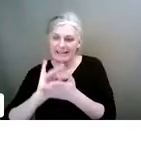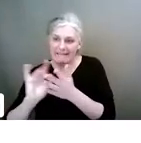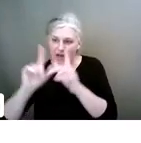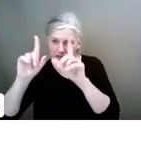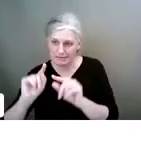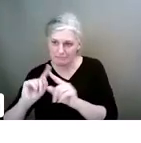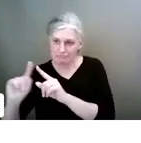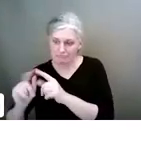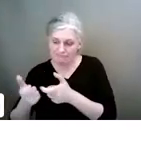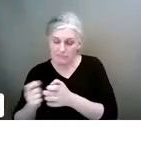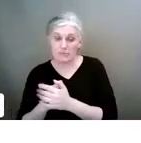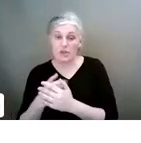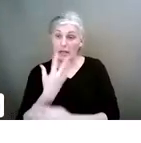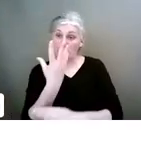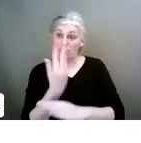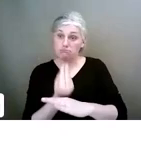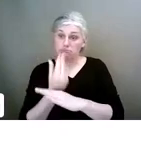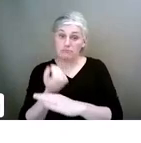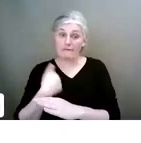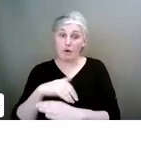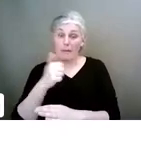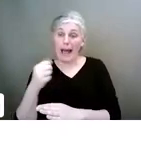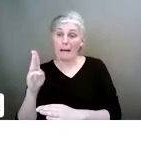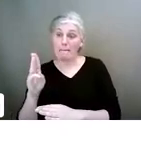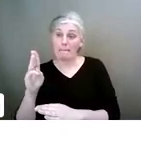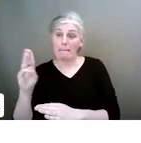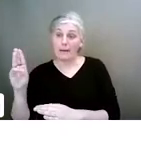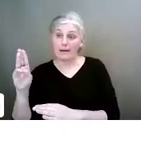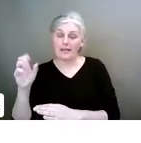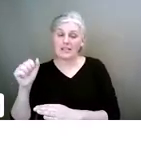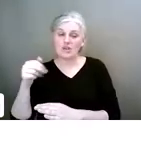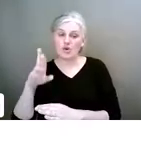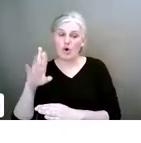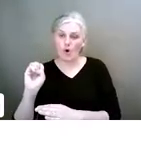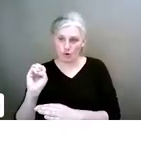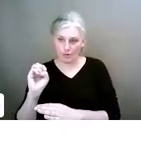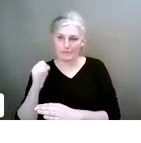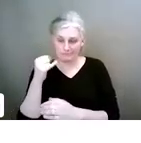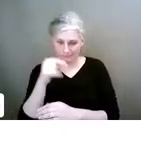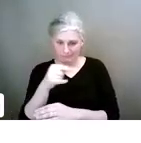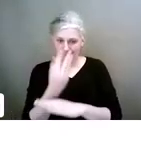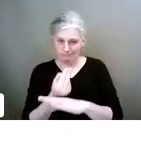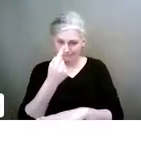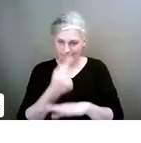And you can download them from the app store. It sounds like an ad for something. OK.